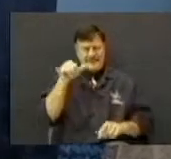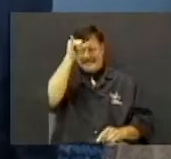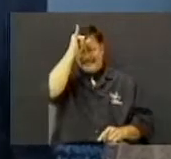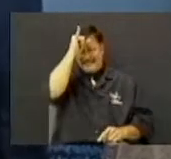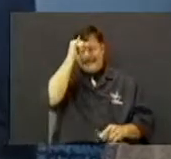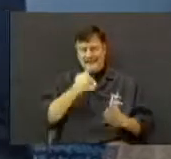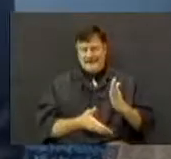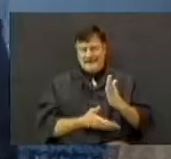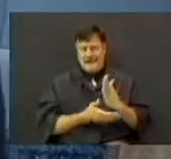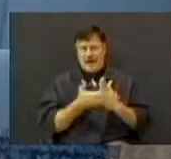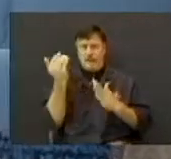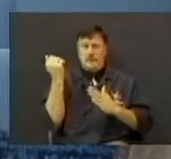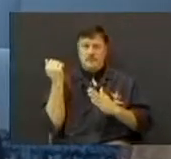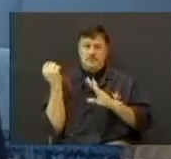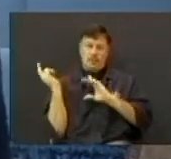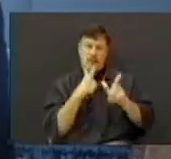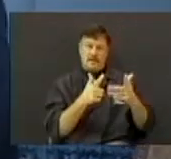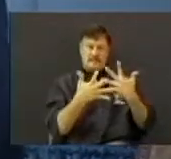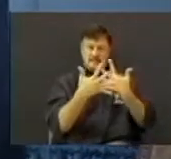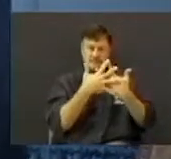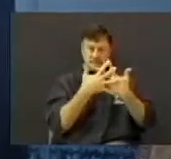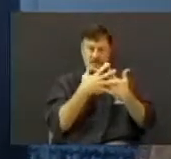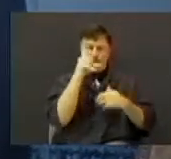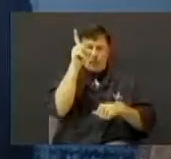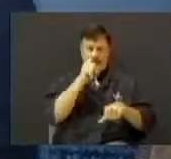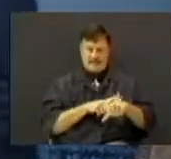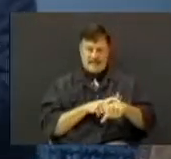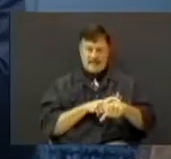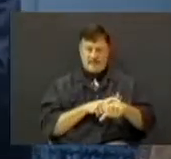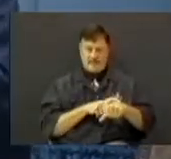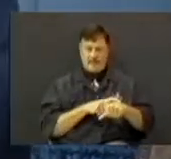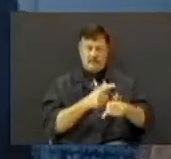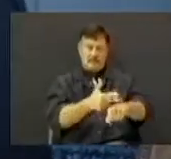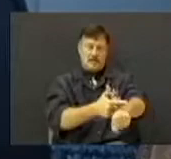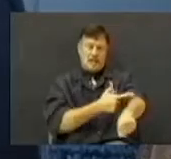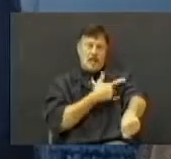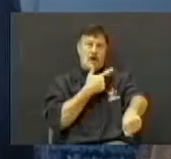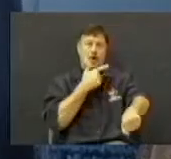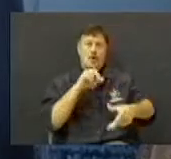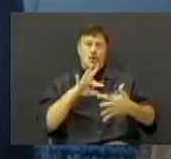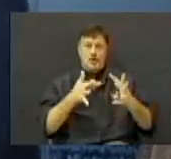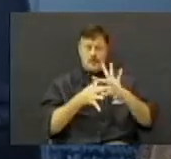Almost went to jail in hearts. That's a long story.